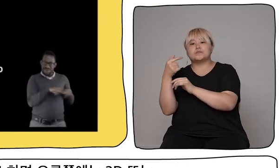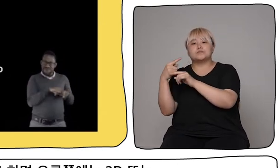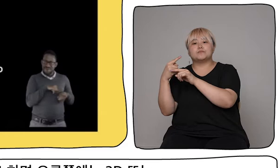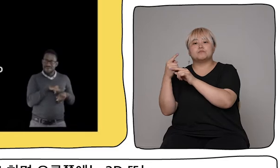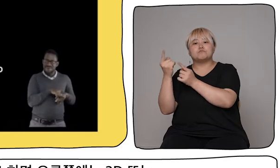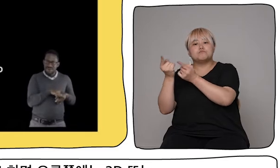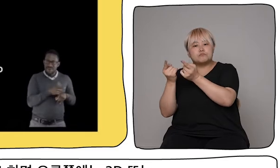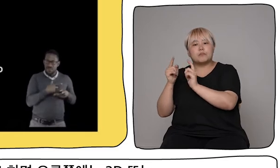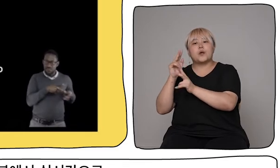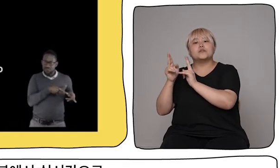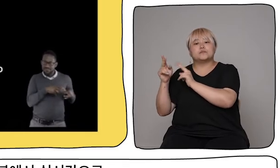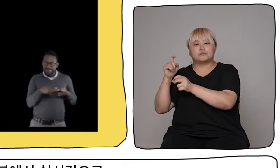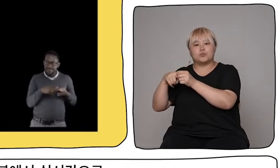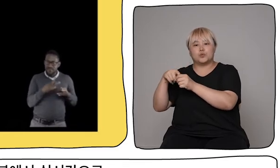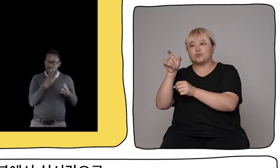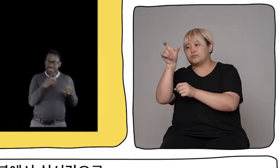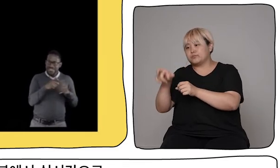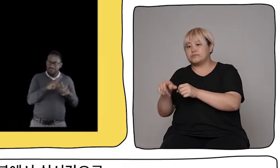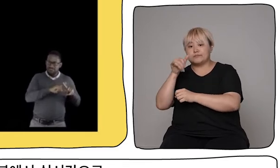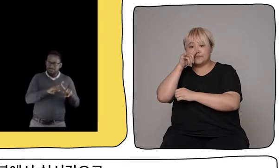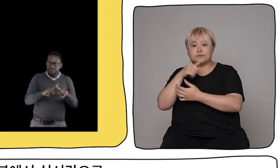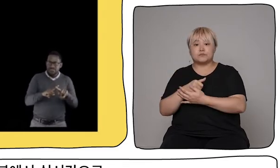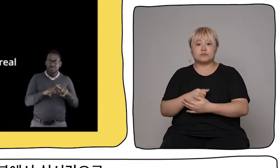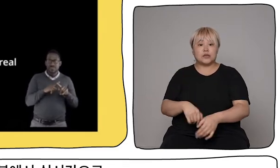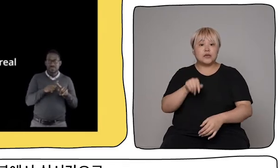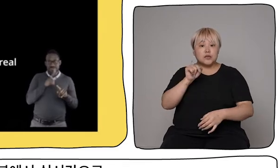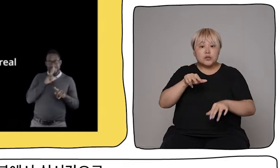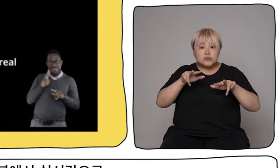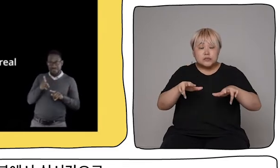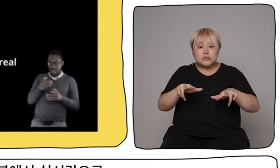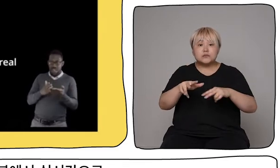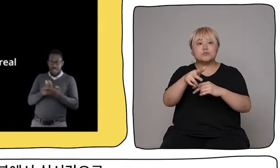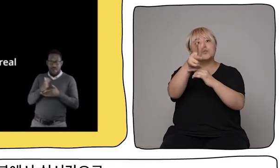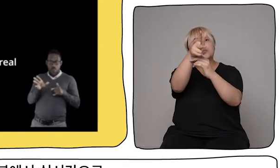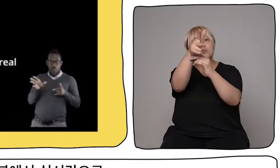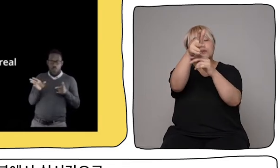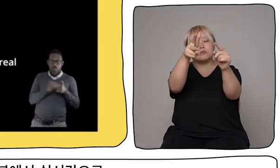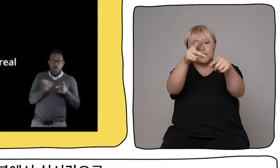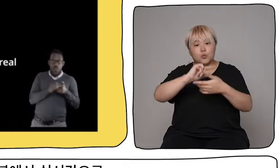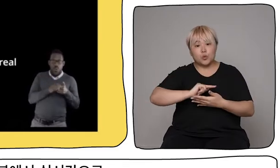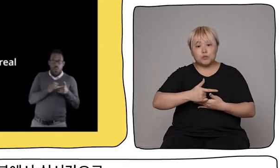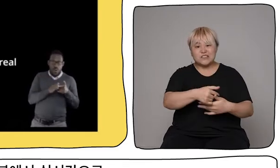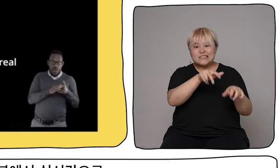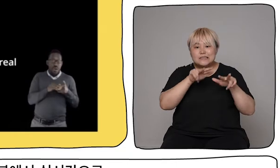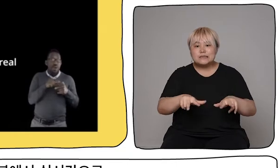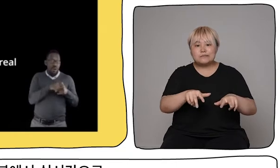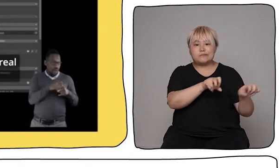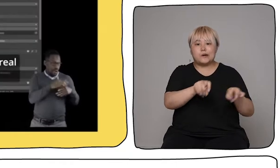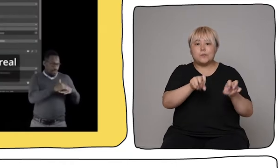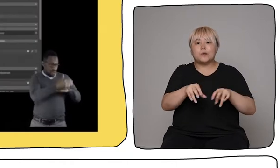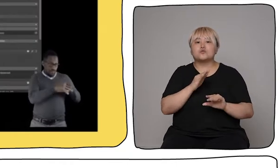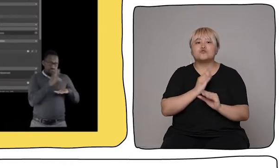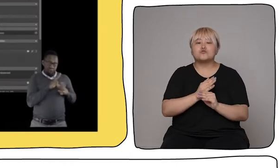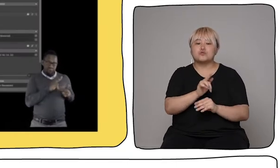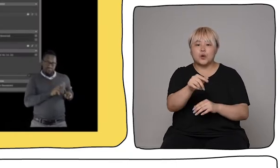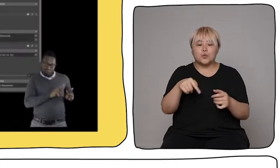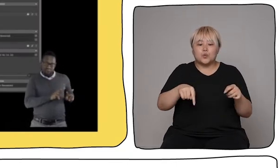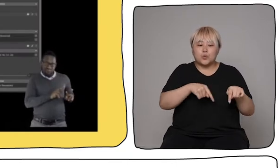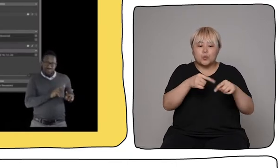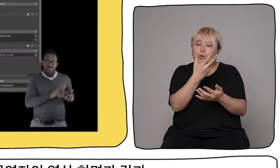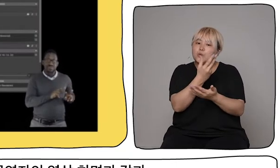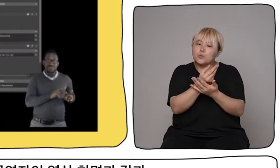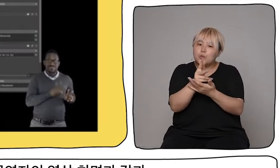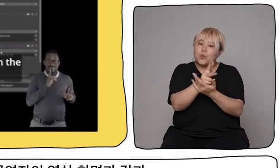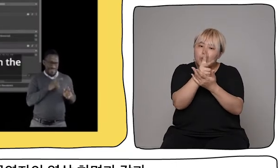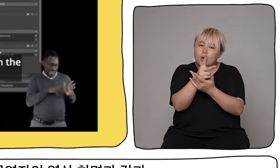video. As you can see this is a live feed with the performance being captured on the laptop in real time. And now we can see the app building